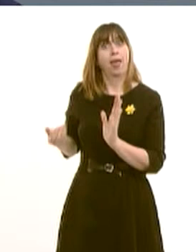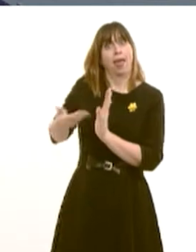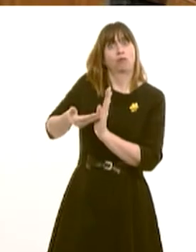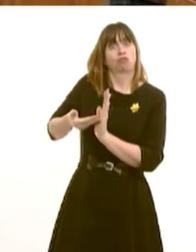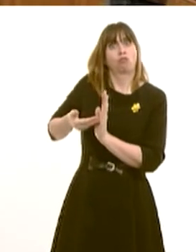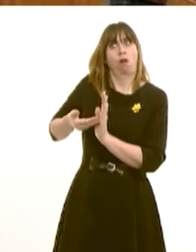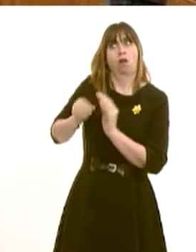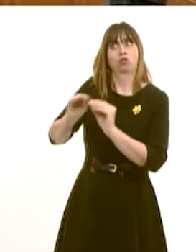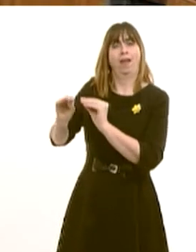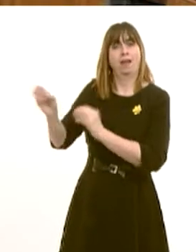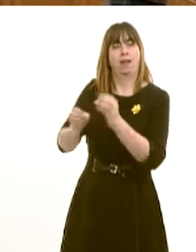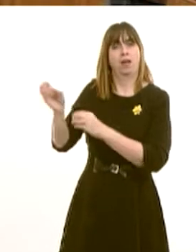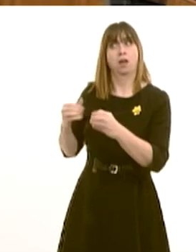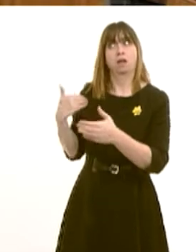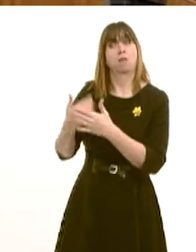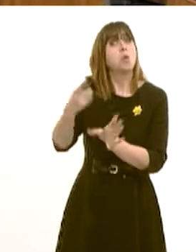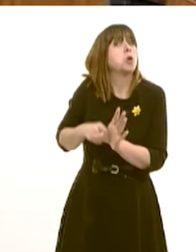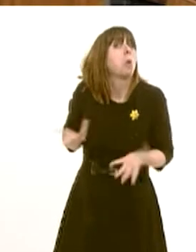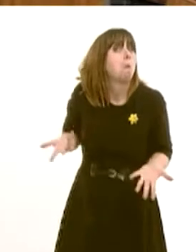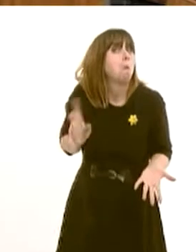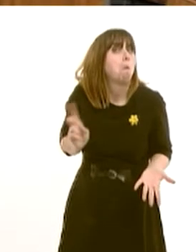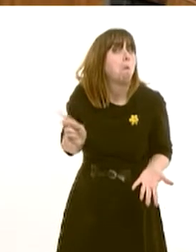places have been created over the past year, for example?